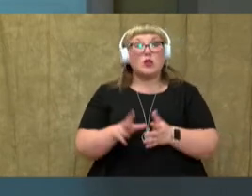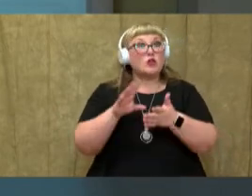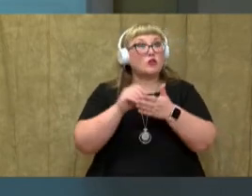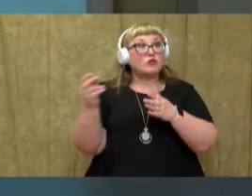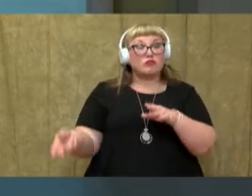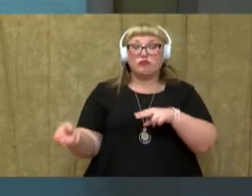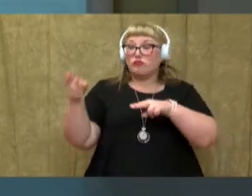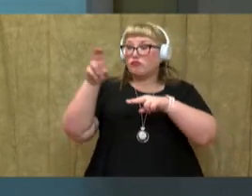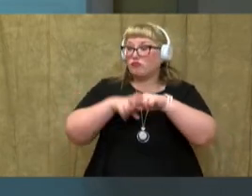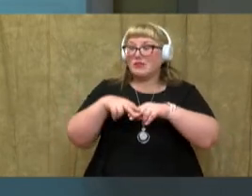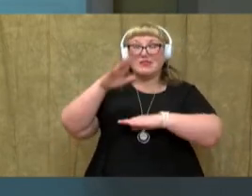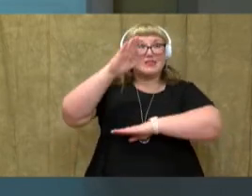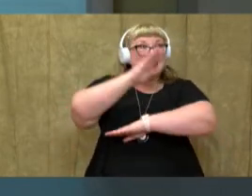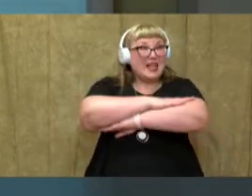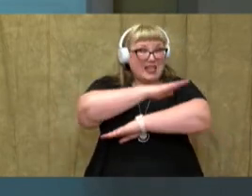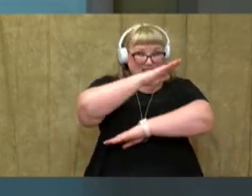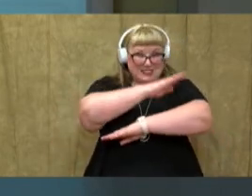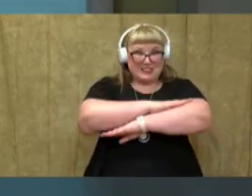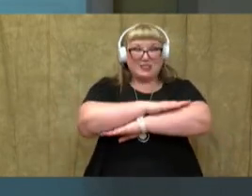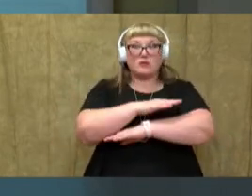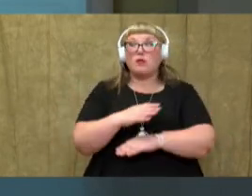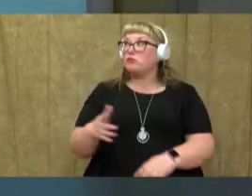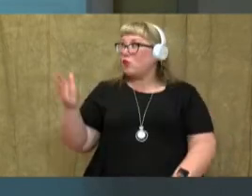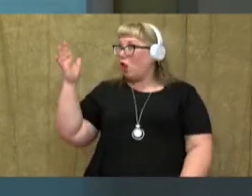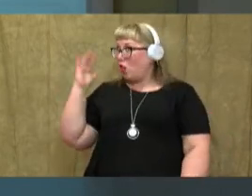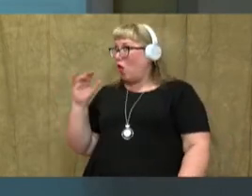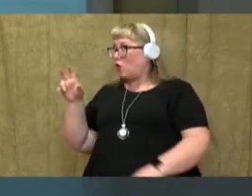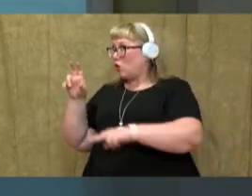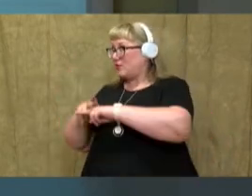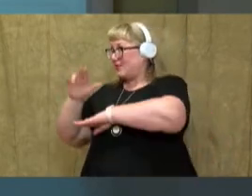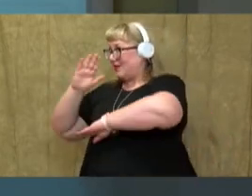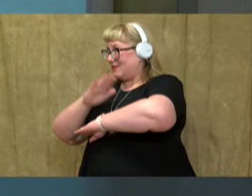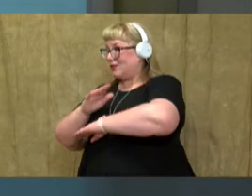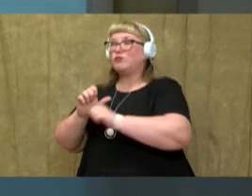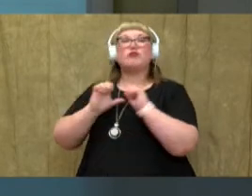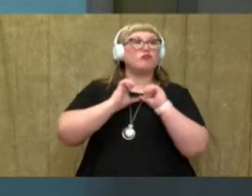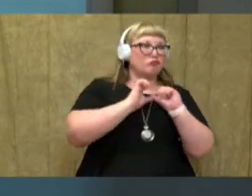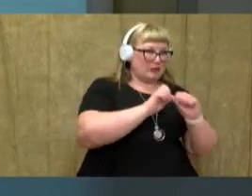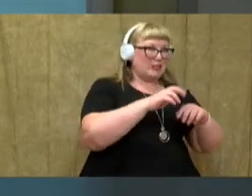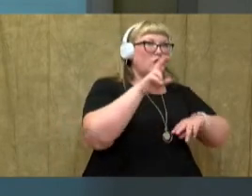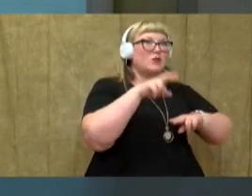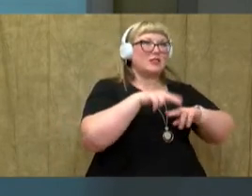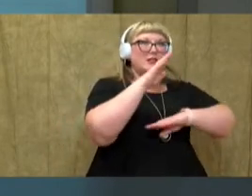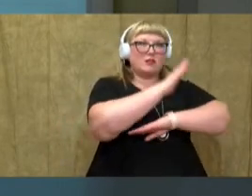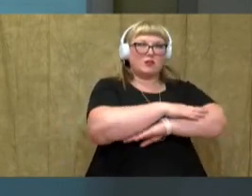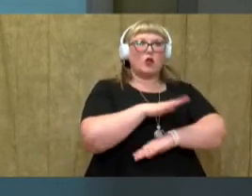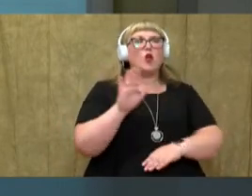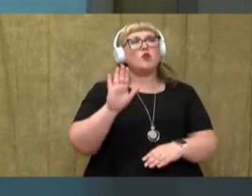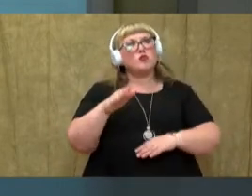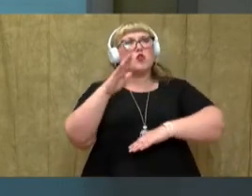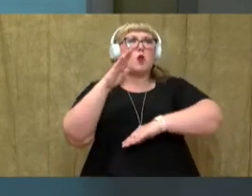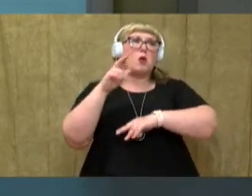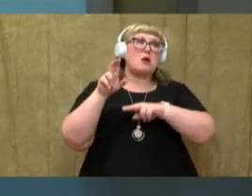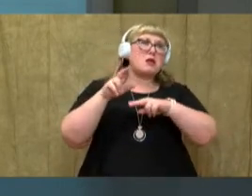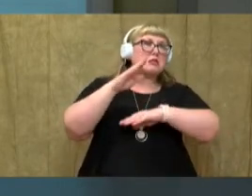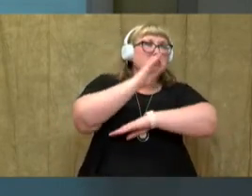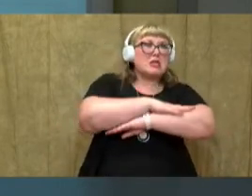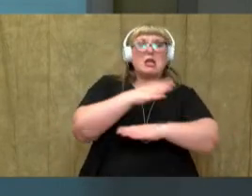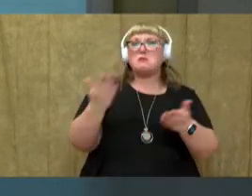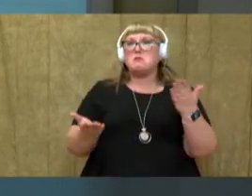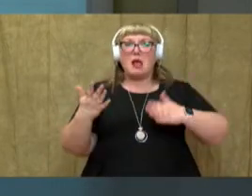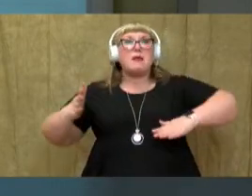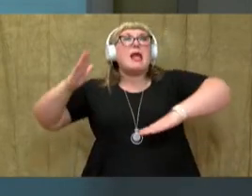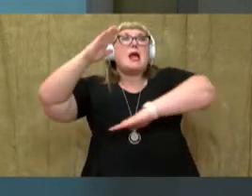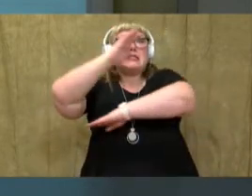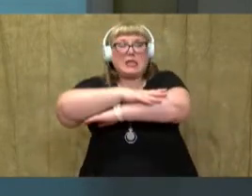Students sit at desks. Long ago, students sat at desks, and we still sit at desks. Your desk may be a table. It may look